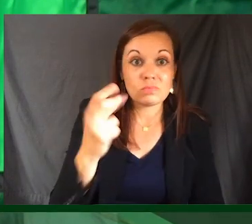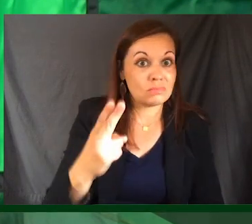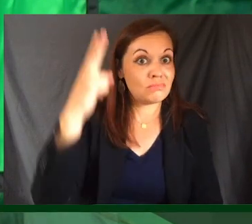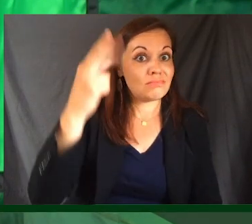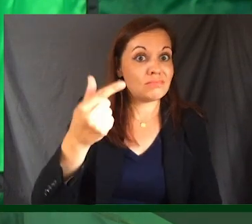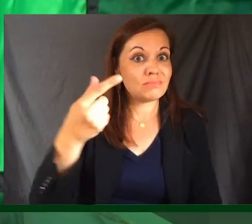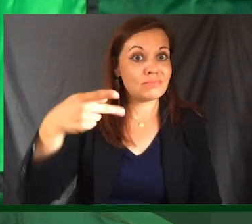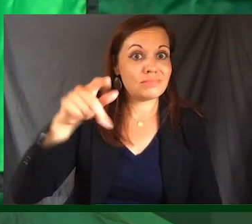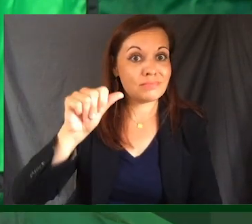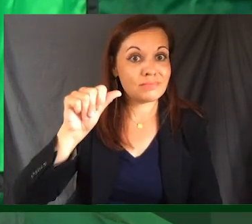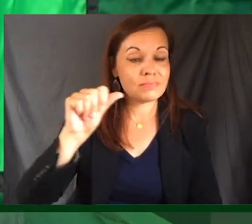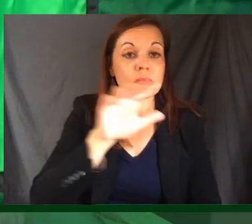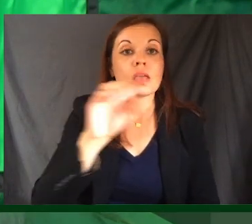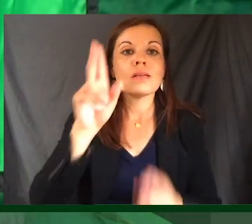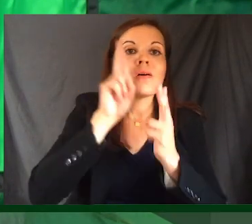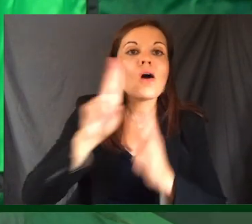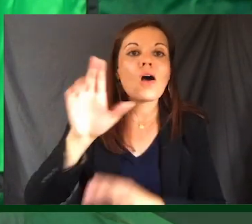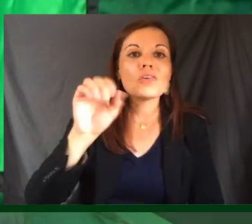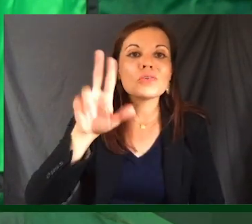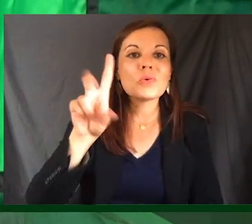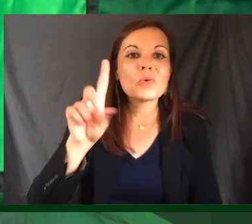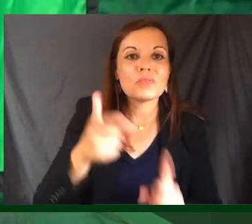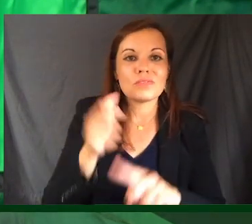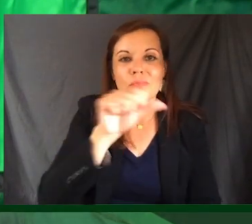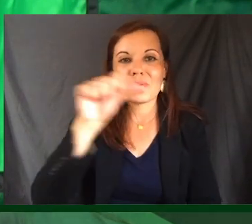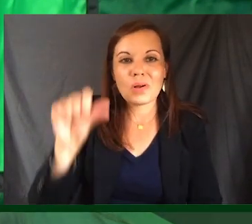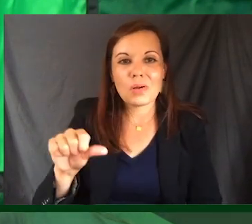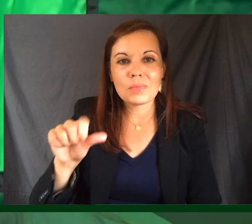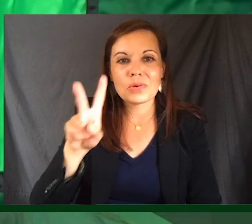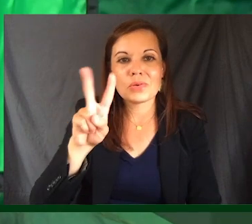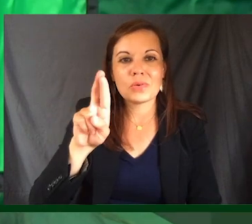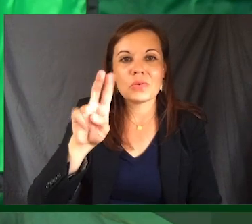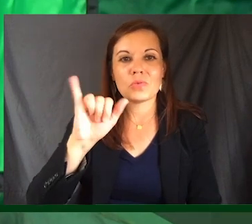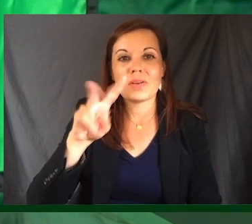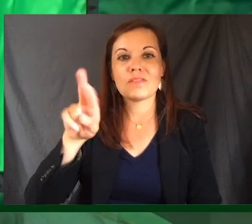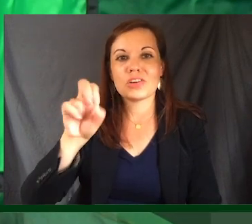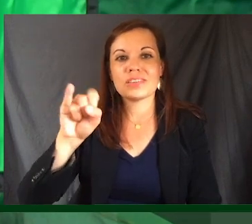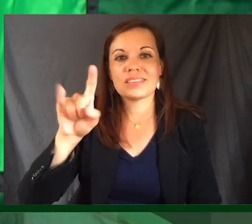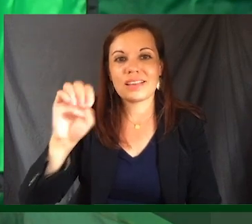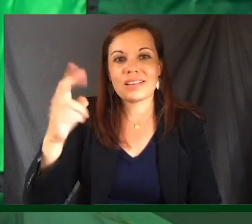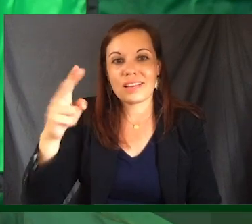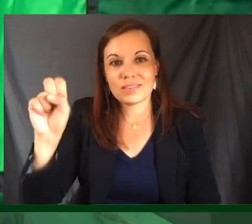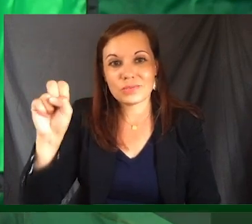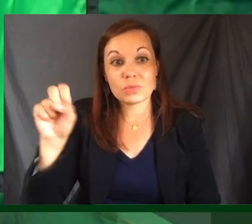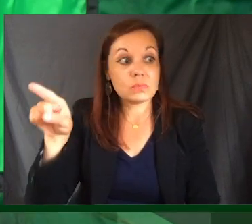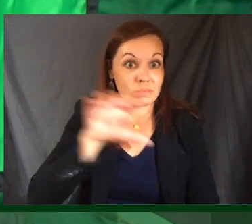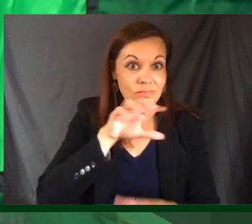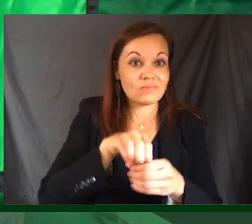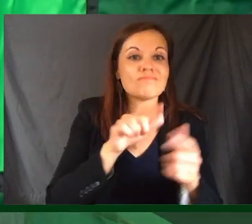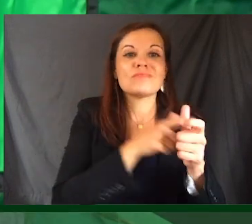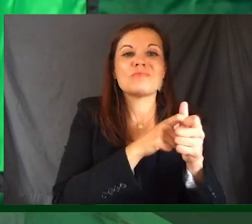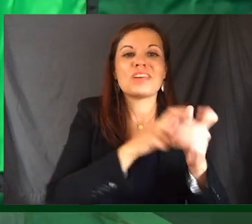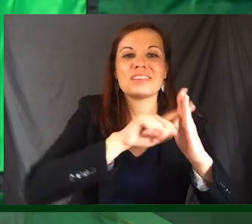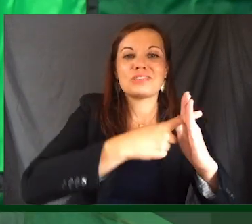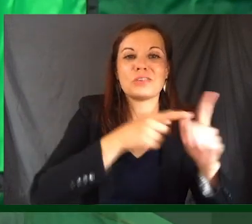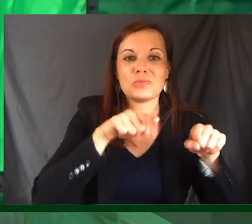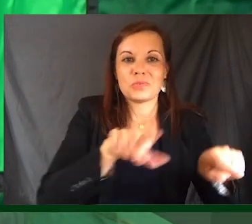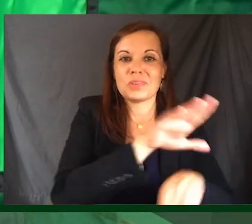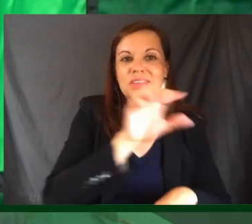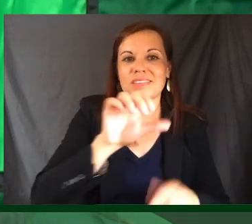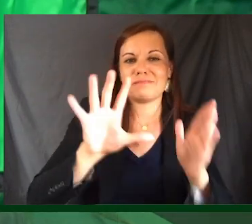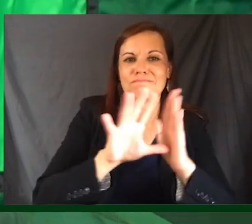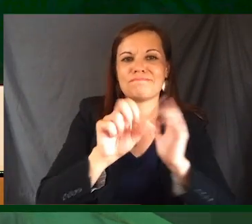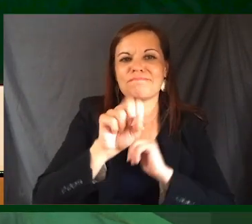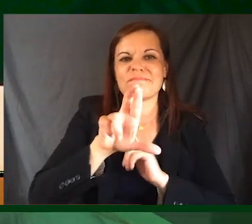and honor cord from Auburn Riverside High School, where he participated in Running Start during his senior year.